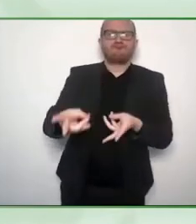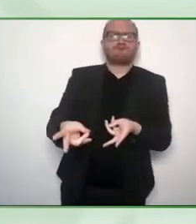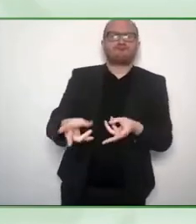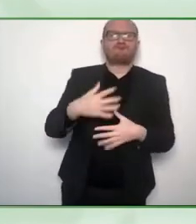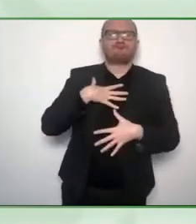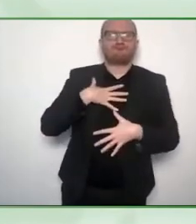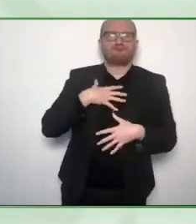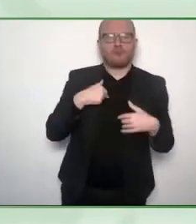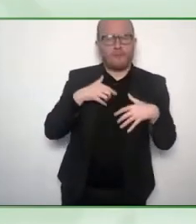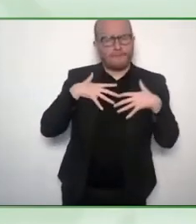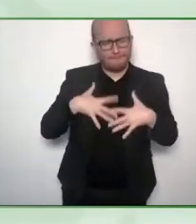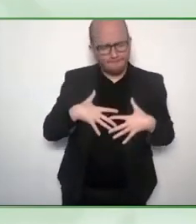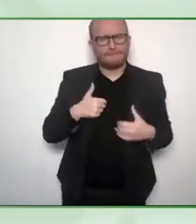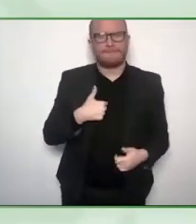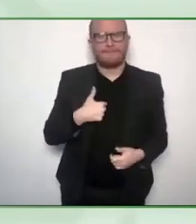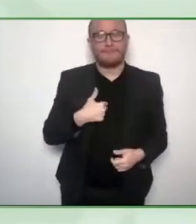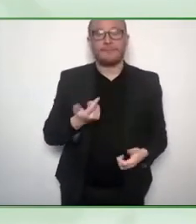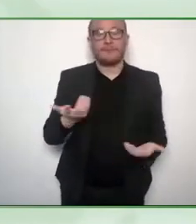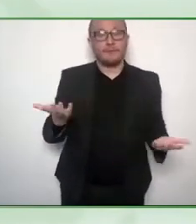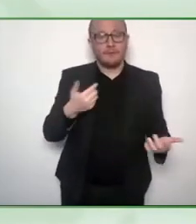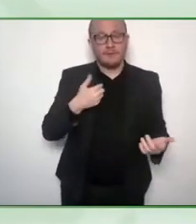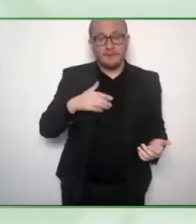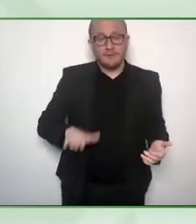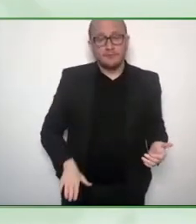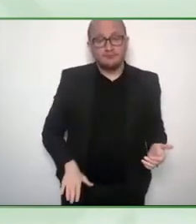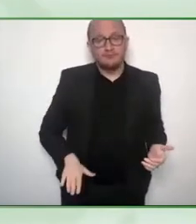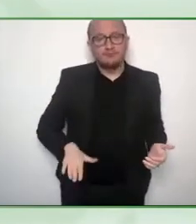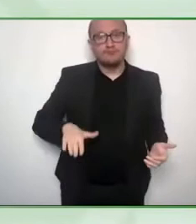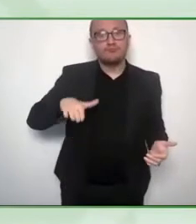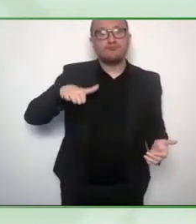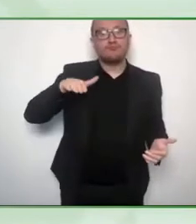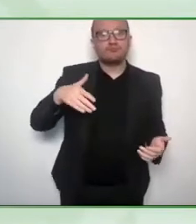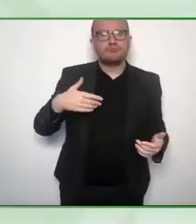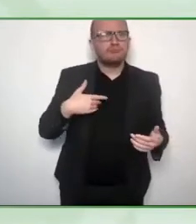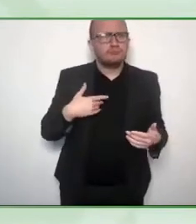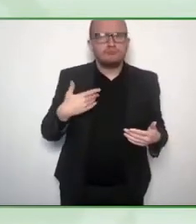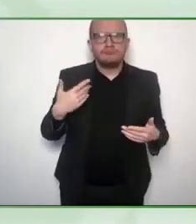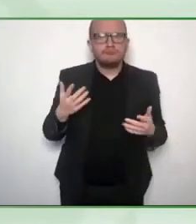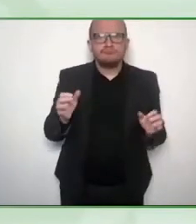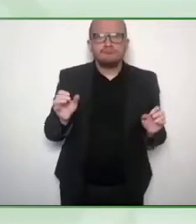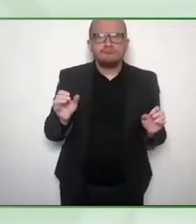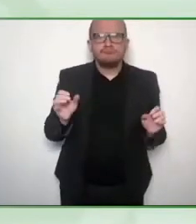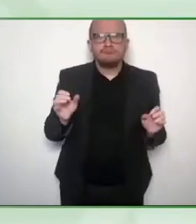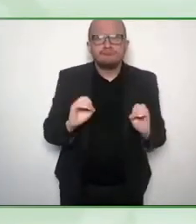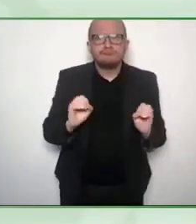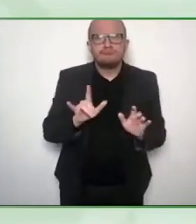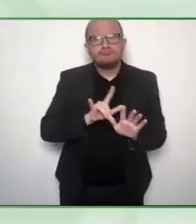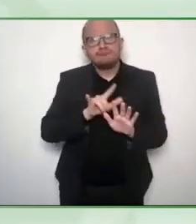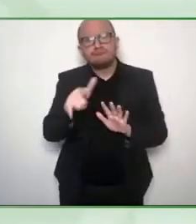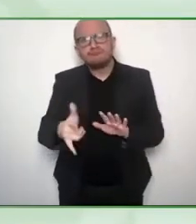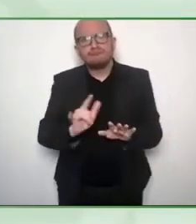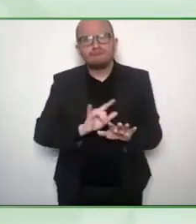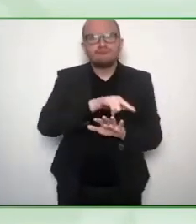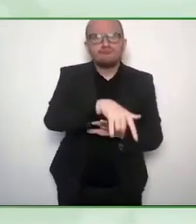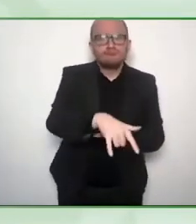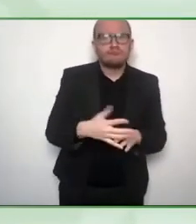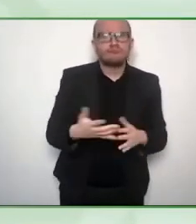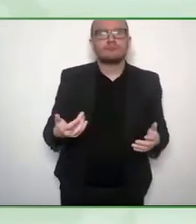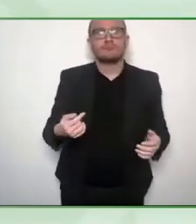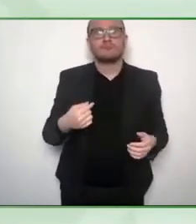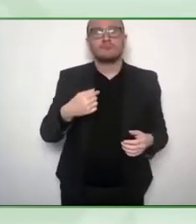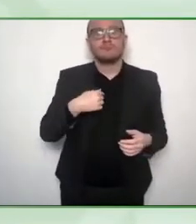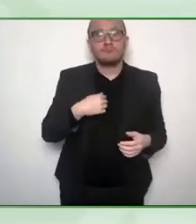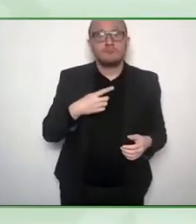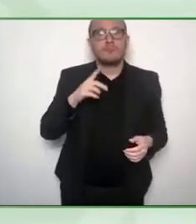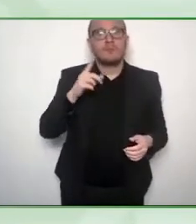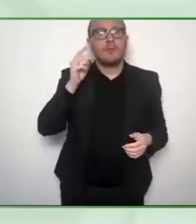and a young adult, I could never go for a holiday. My parents are both persons with disabilities. So my father is blind,